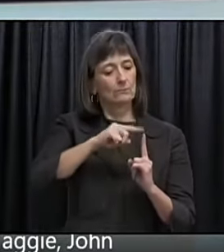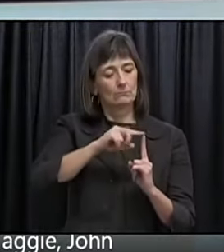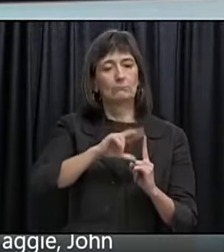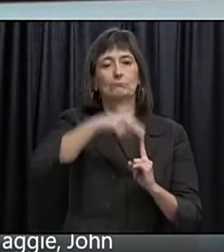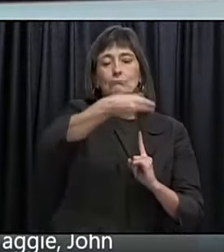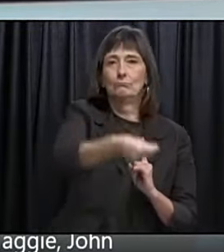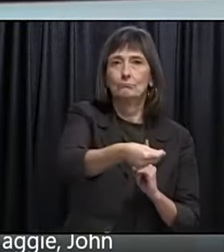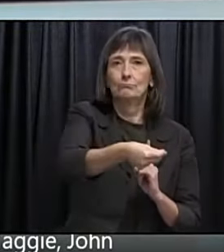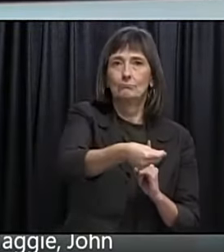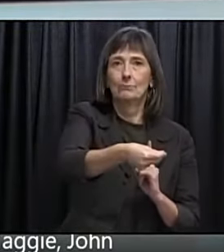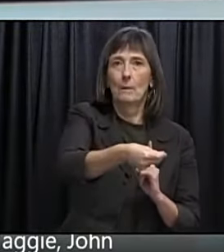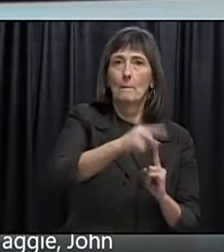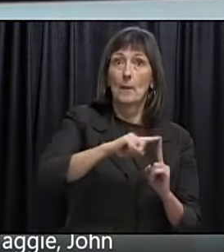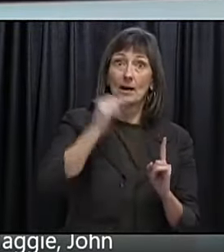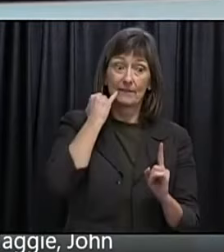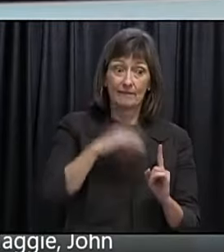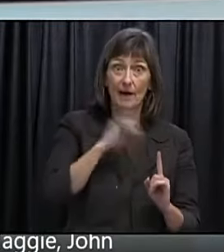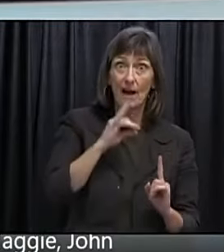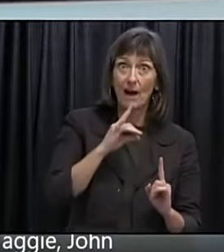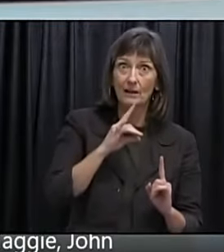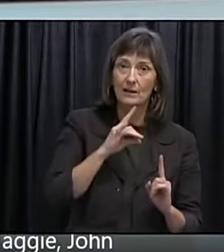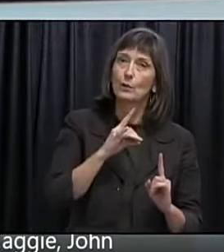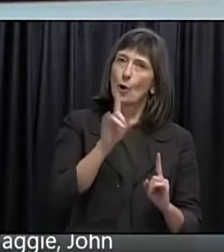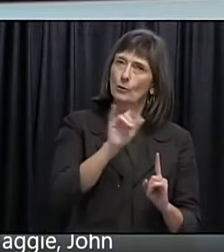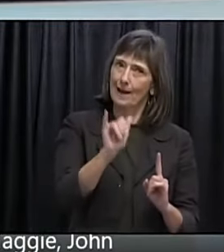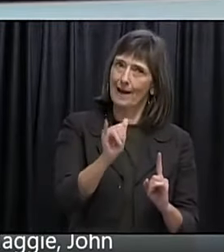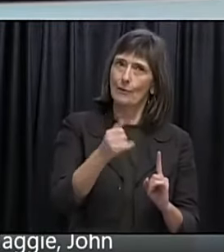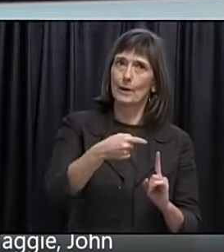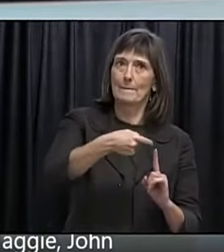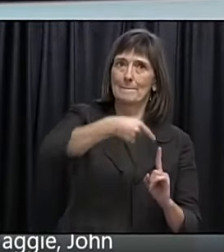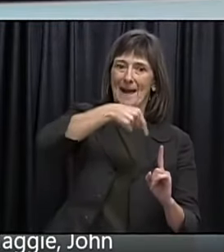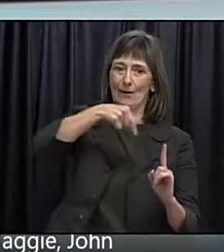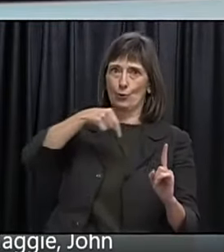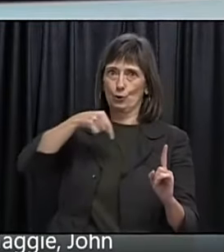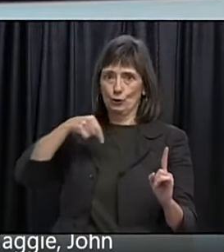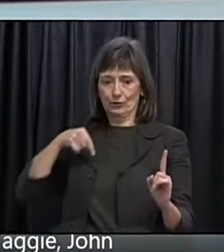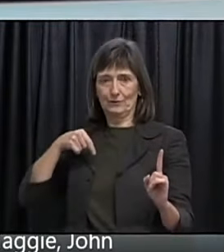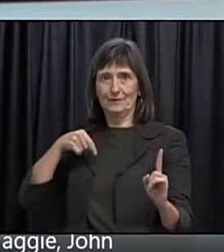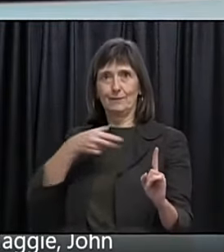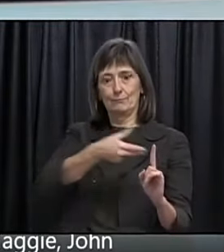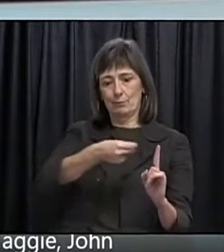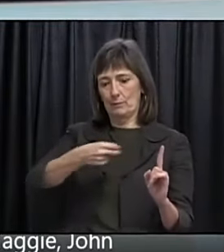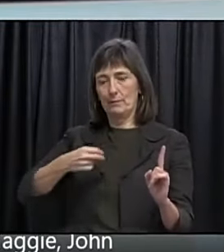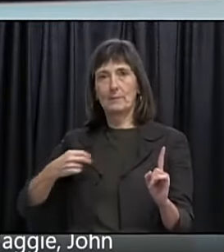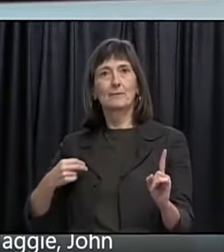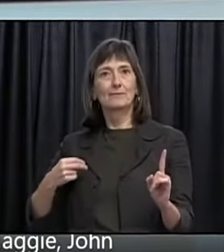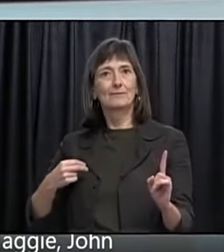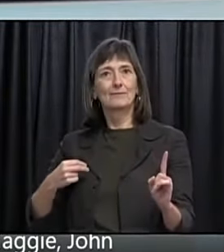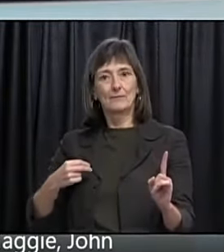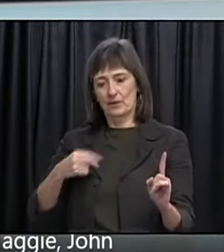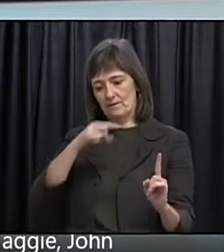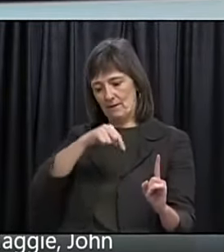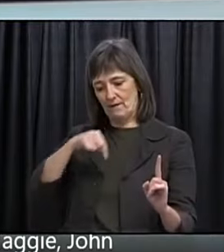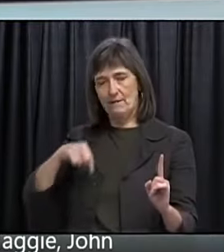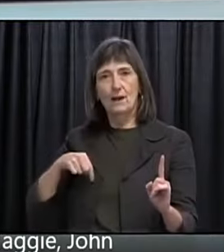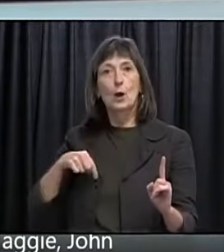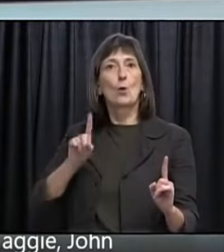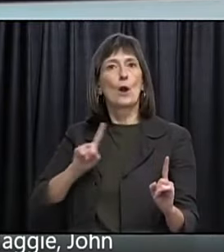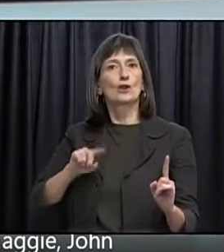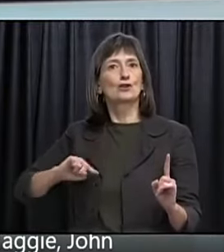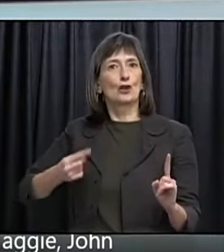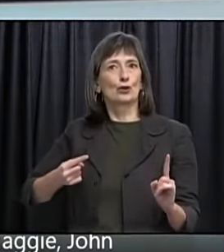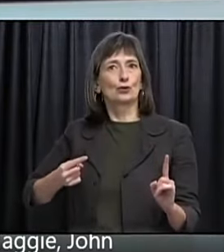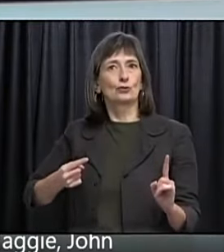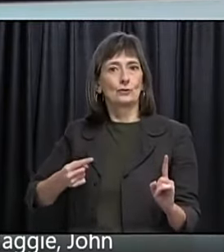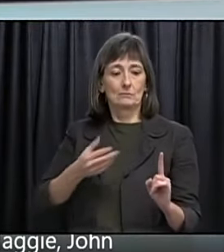After the start of symptoms. But we're also looking at now. What's called backward contact tracing. And it would appear in a couple of the clusters.